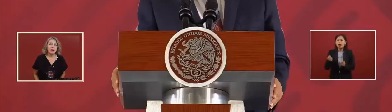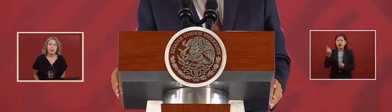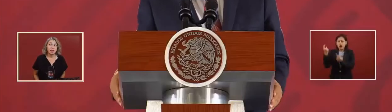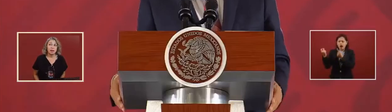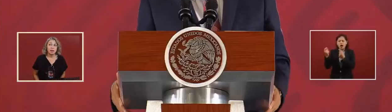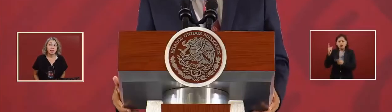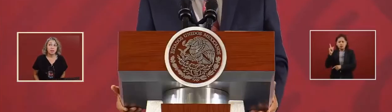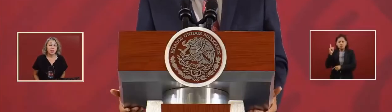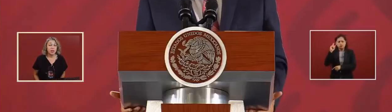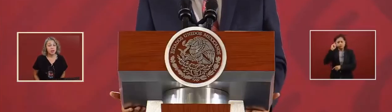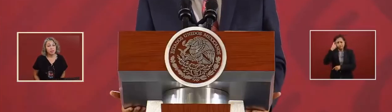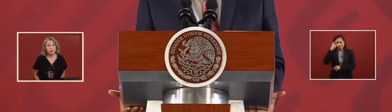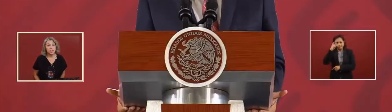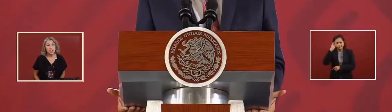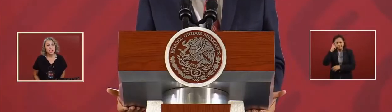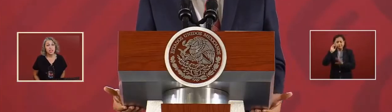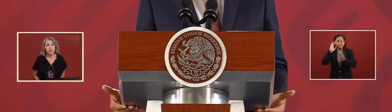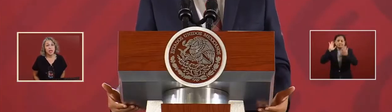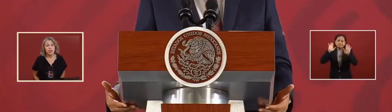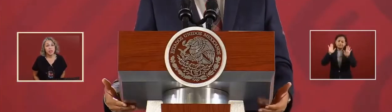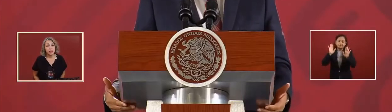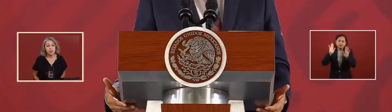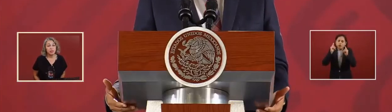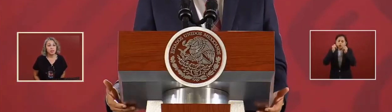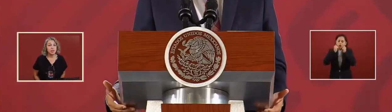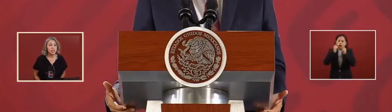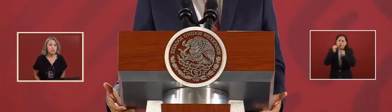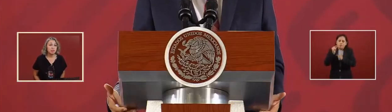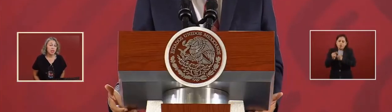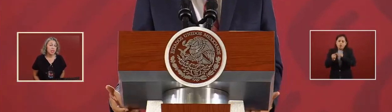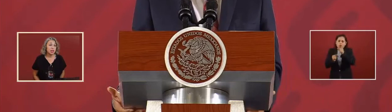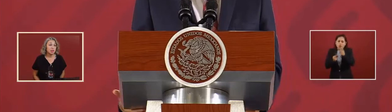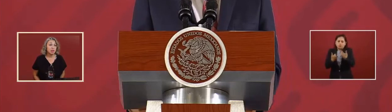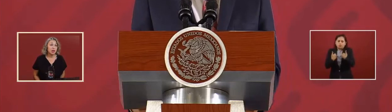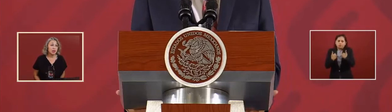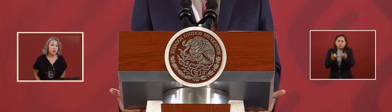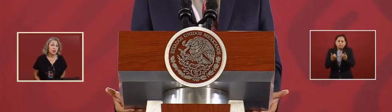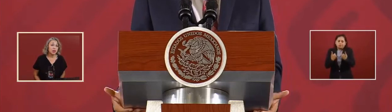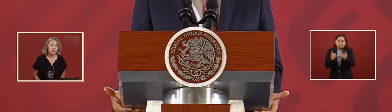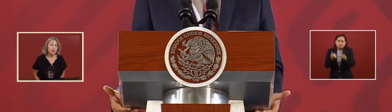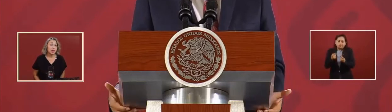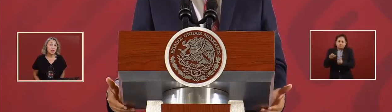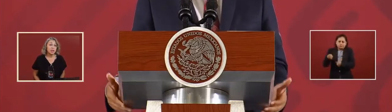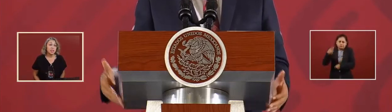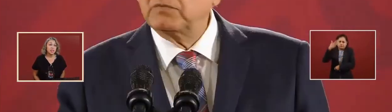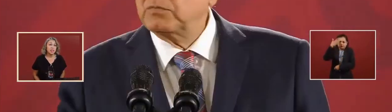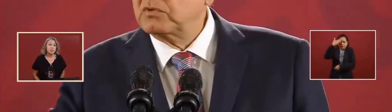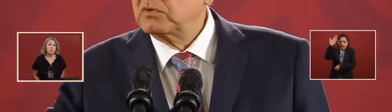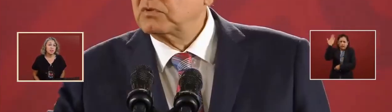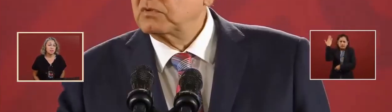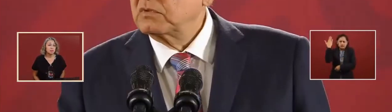a lot know that they can no longer continue this behavior.